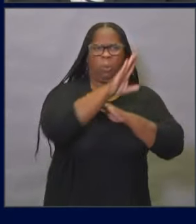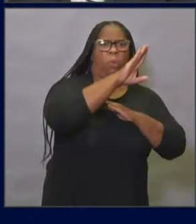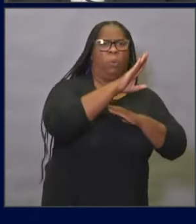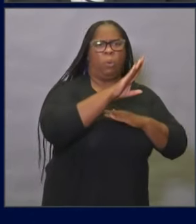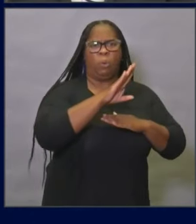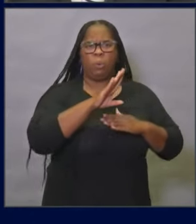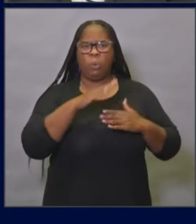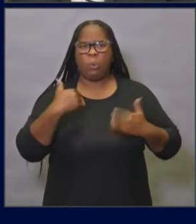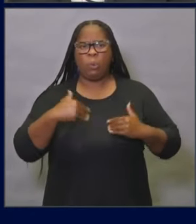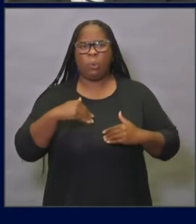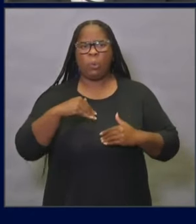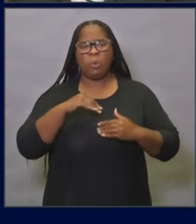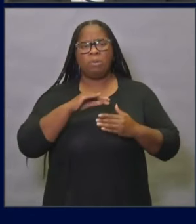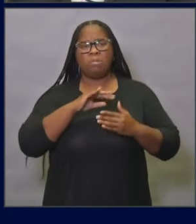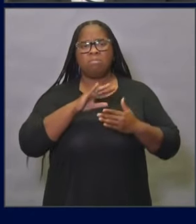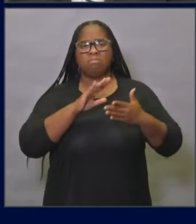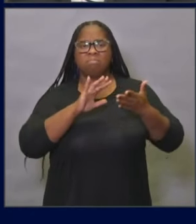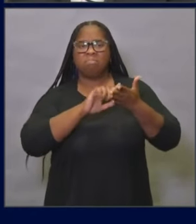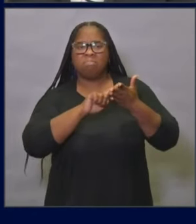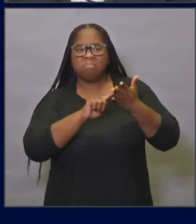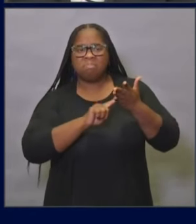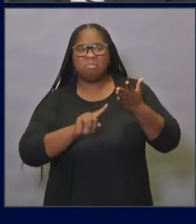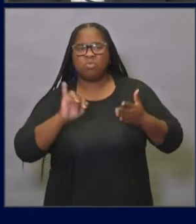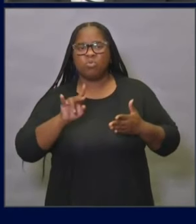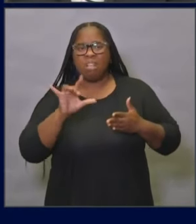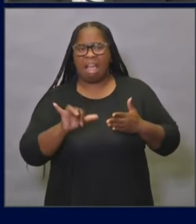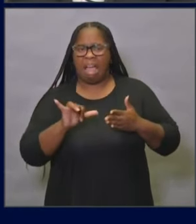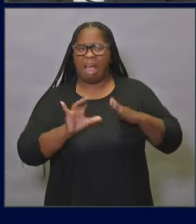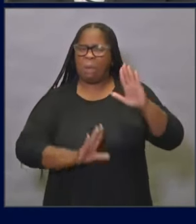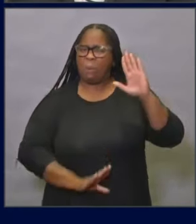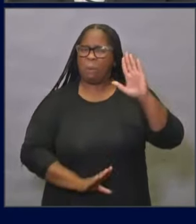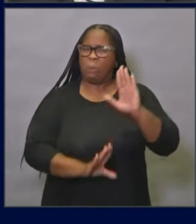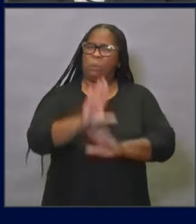in mid to late July. Let's go to the next slide.